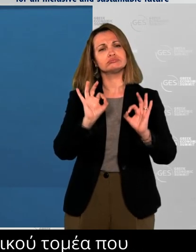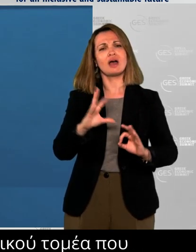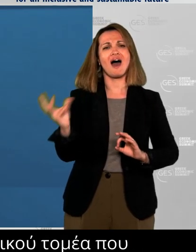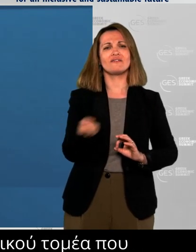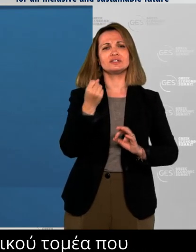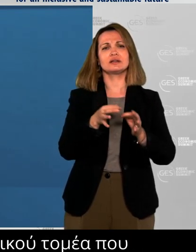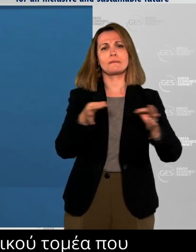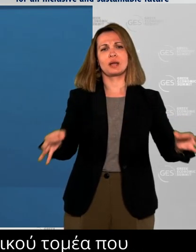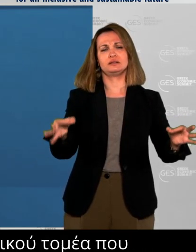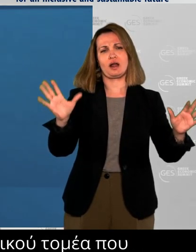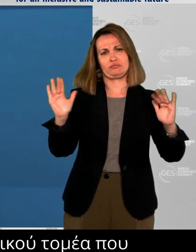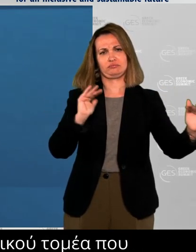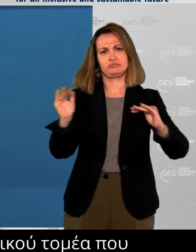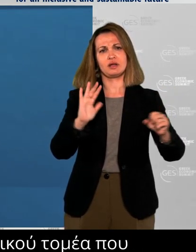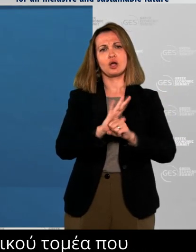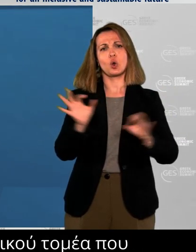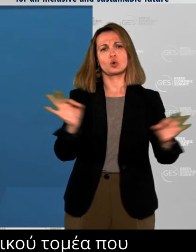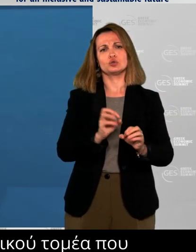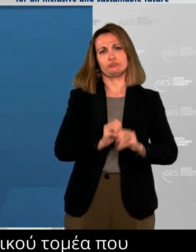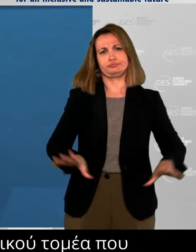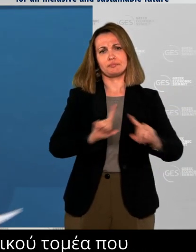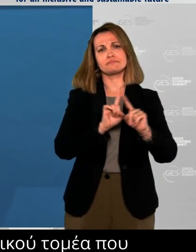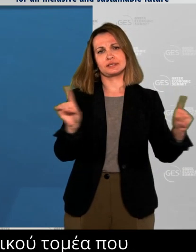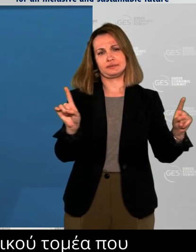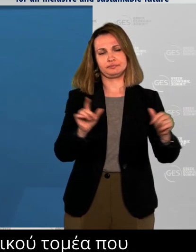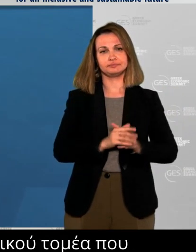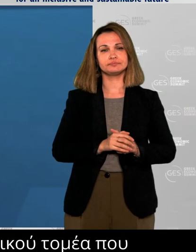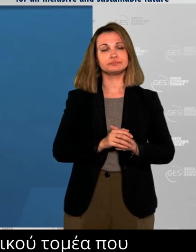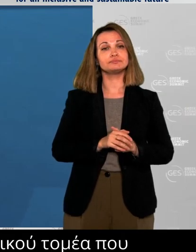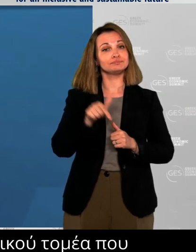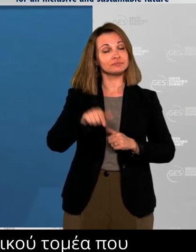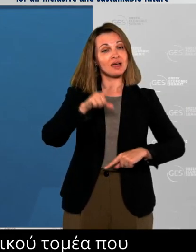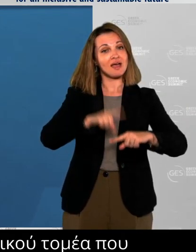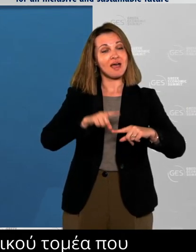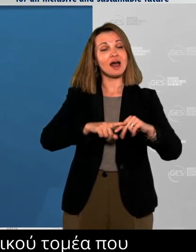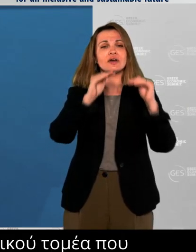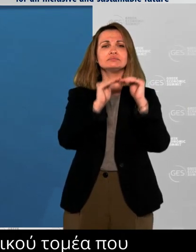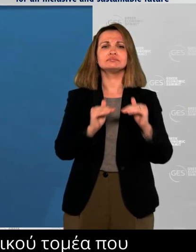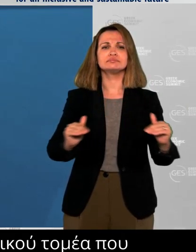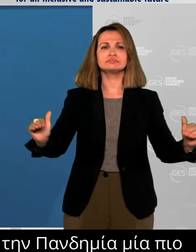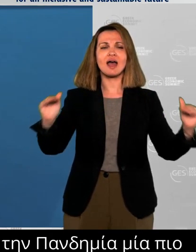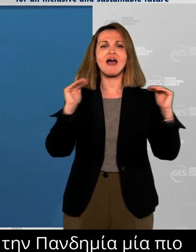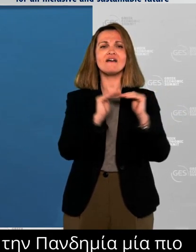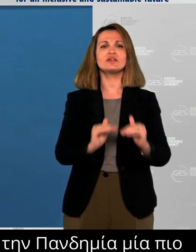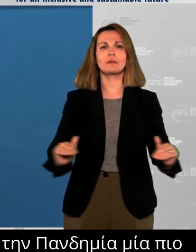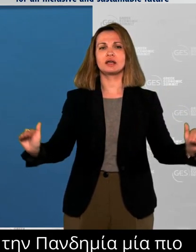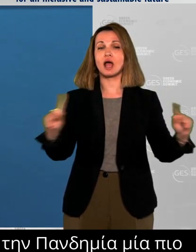prosperous Greece is not just in America's interests. Whether it's redrawing the energy map of Southeast Europe,